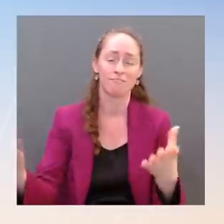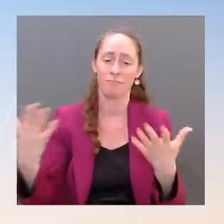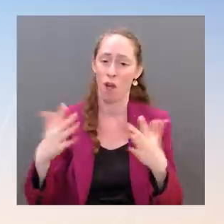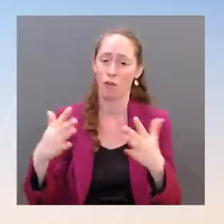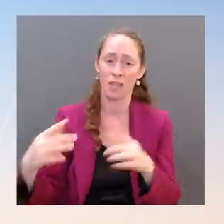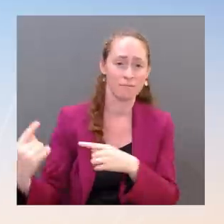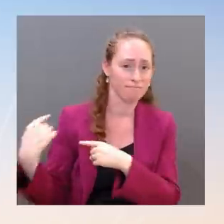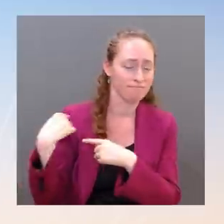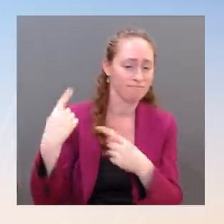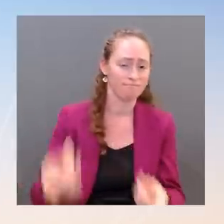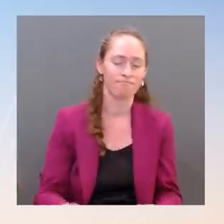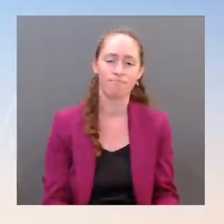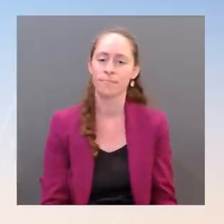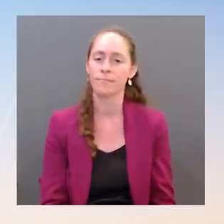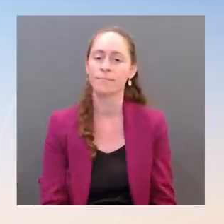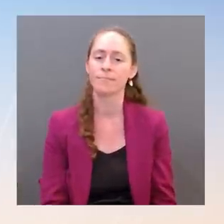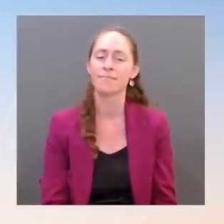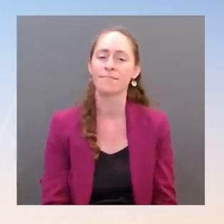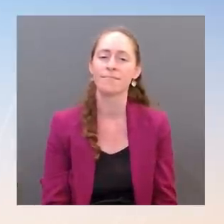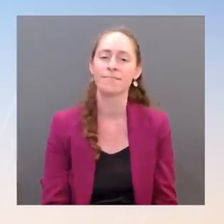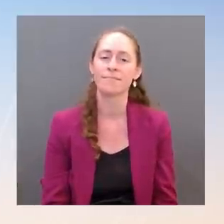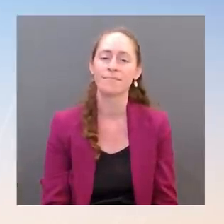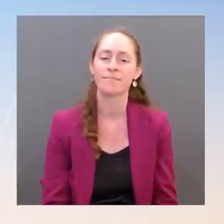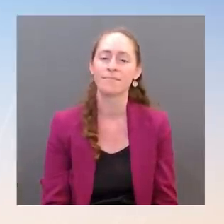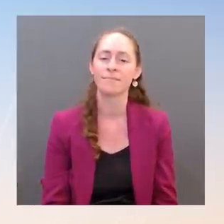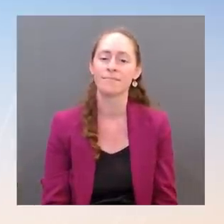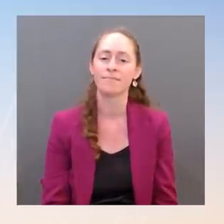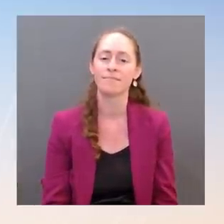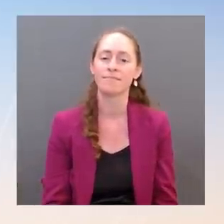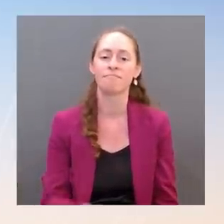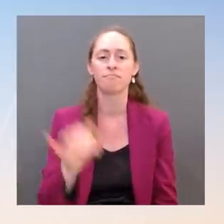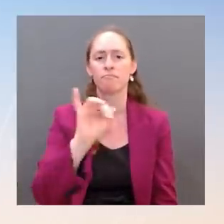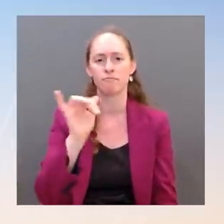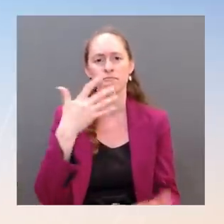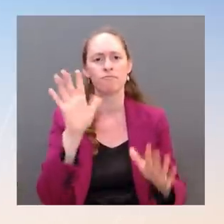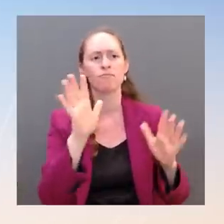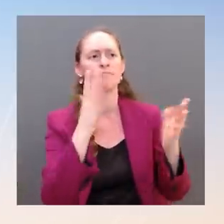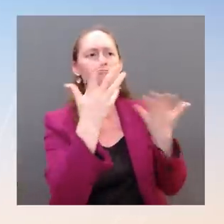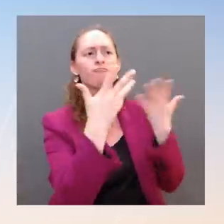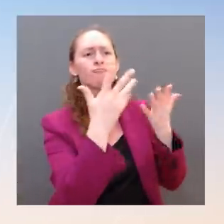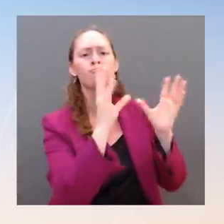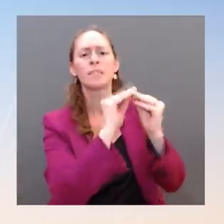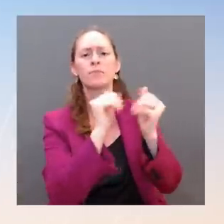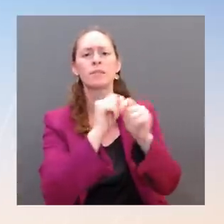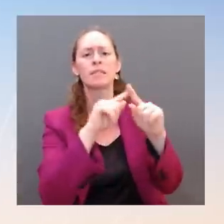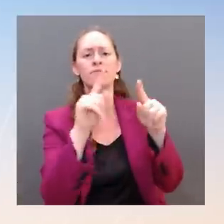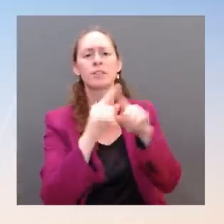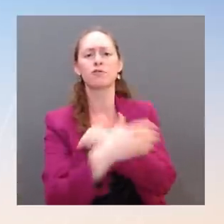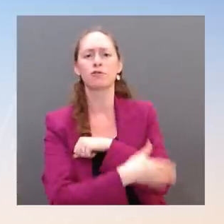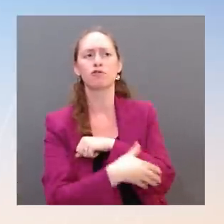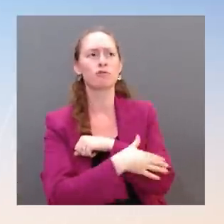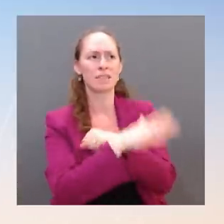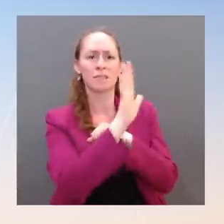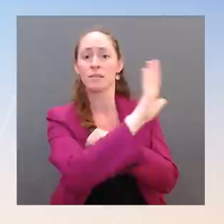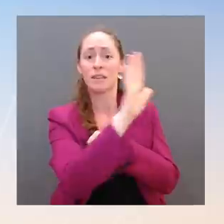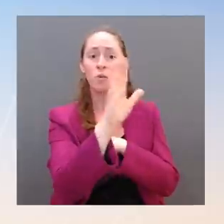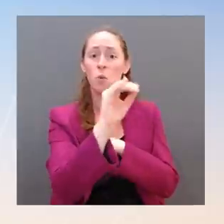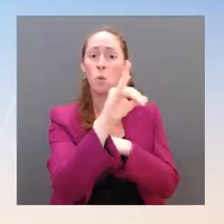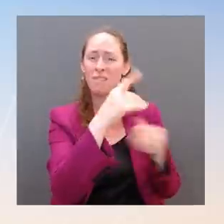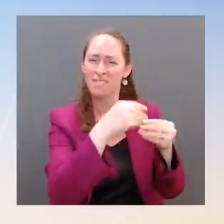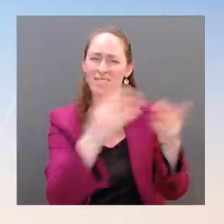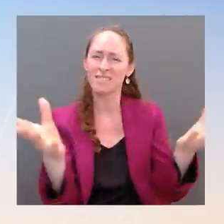a coalition of countries for the largest release in foreign reserves ever. We know that there are a number of ideas